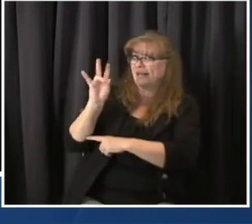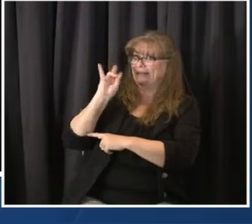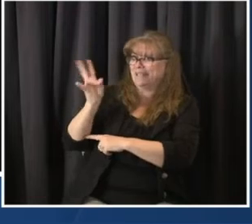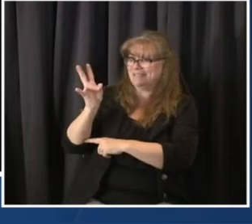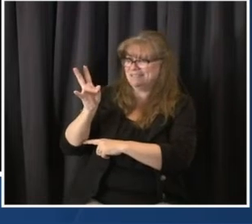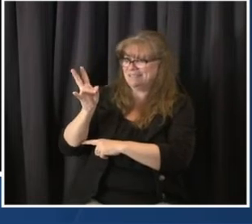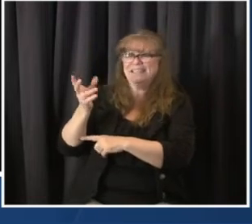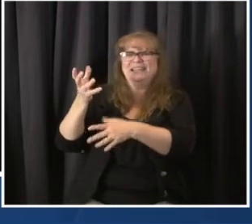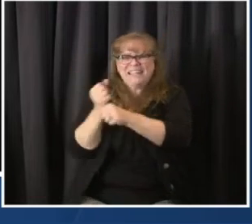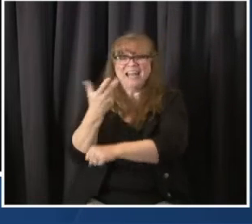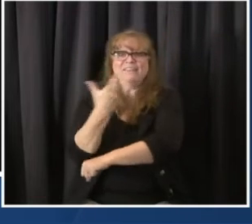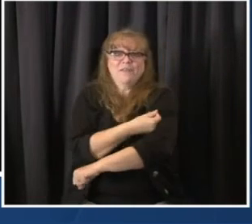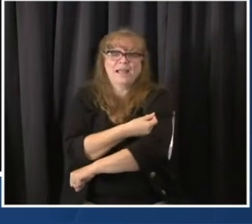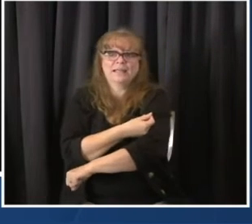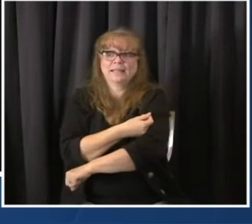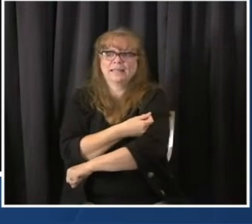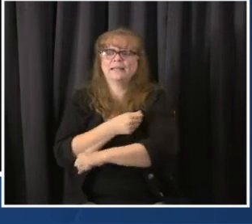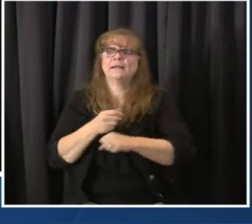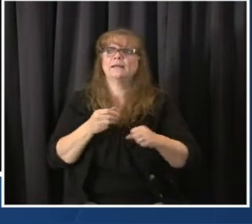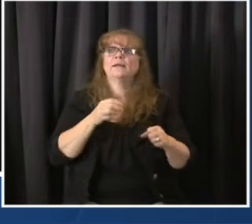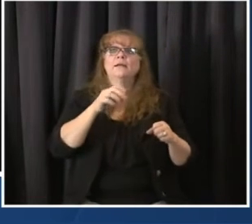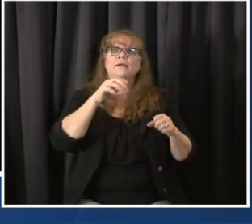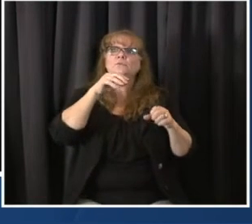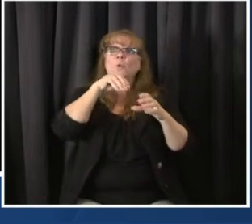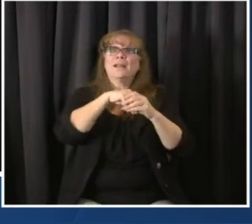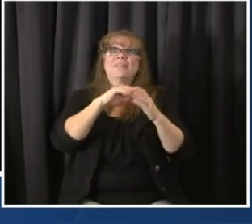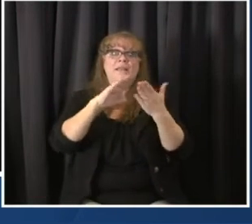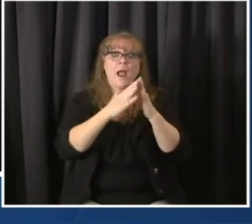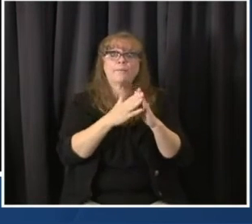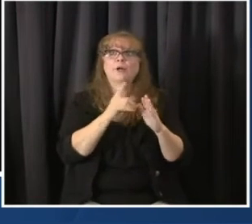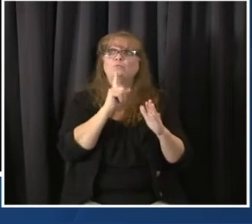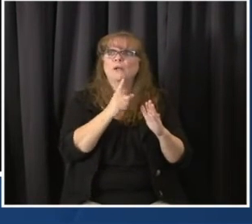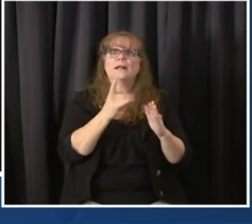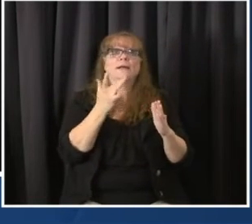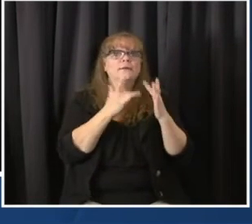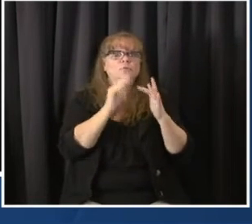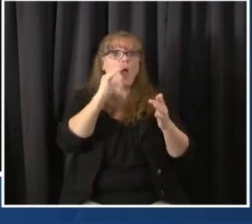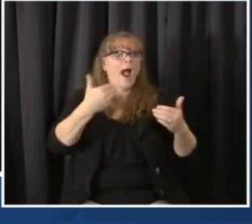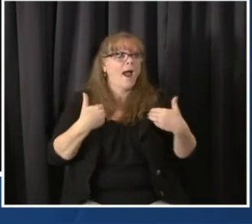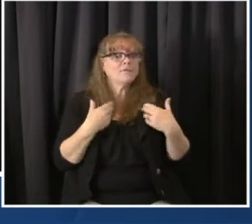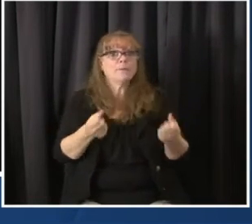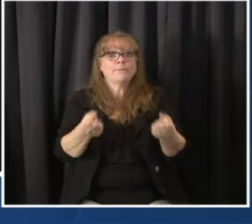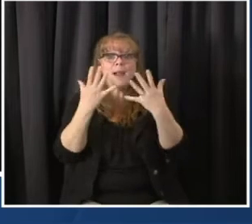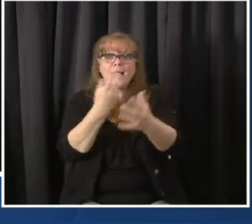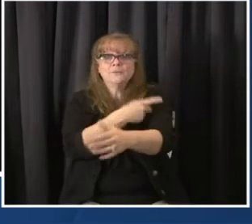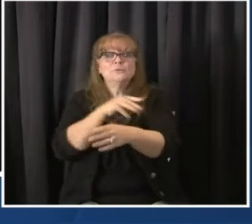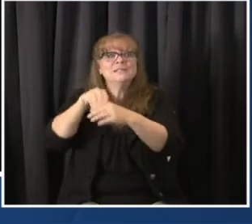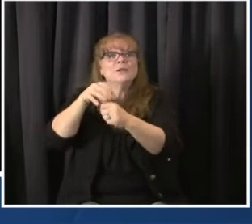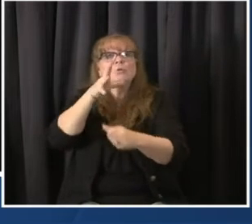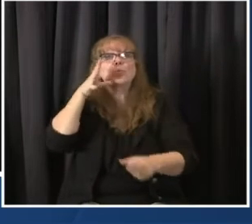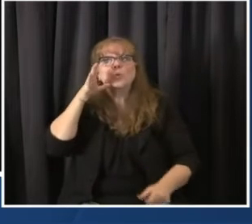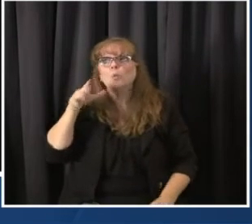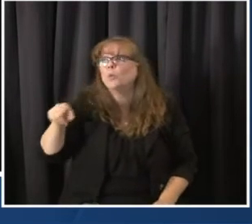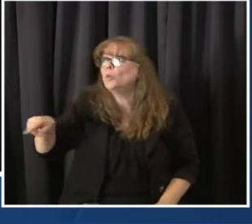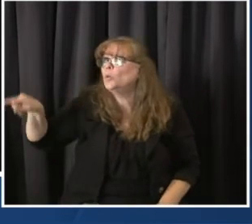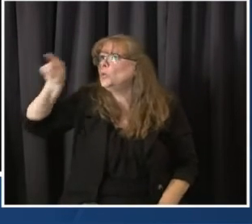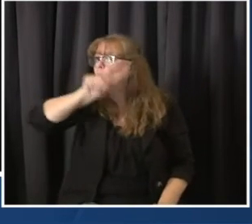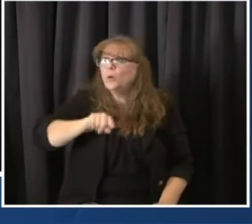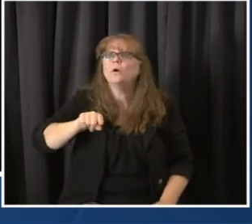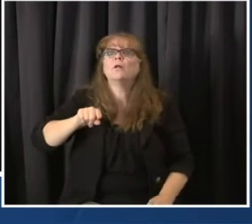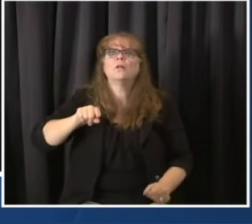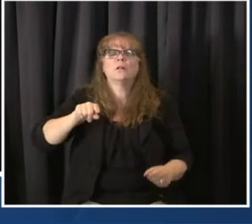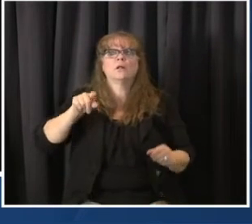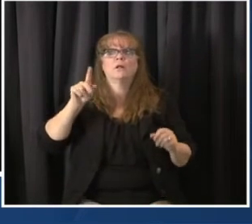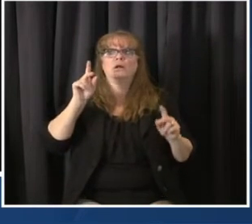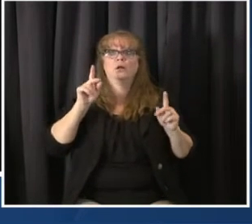accessing health care are more likely to have 70 year olds living in multi generational households, which can also put them at greater risk when the virus if they have three or four